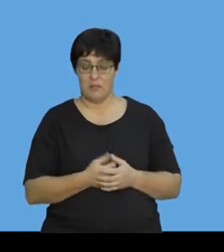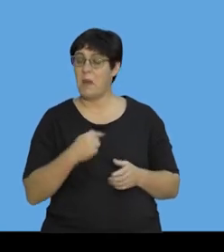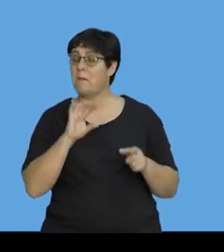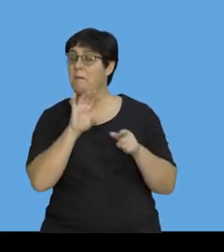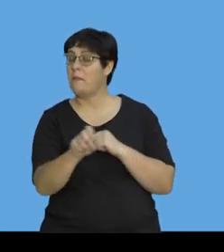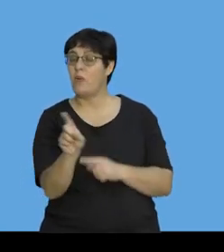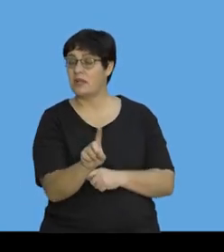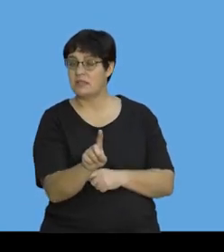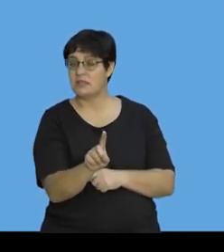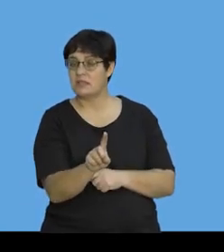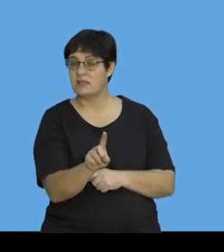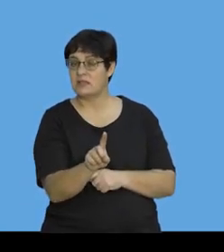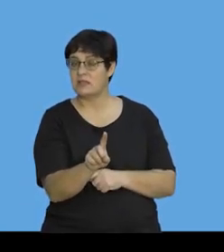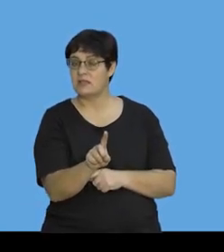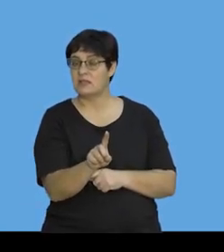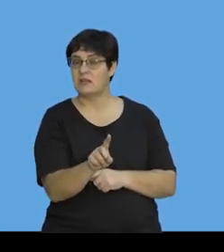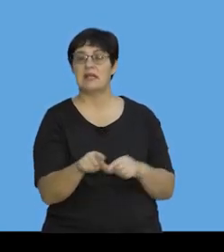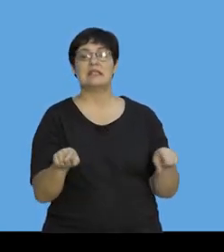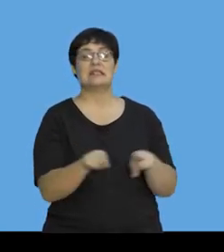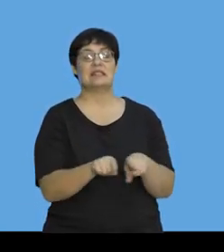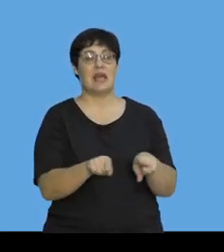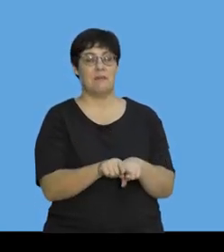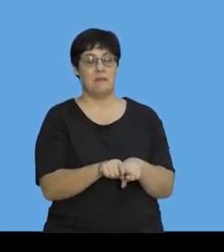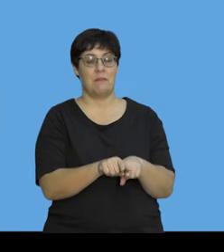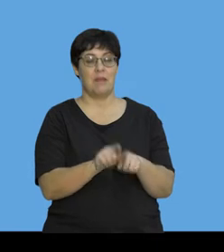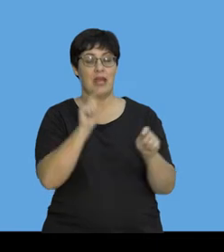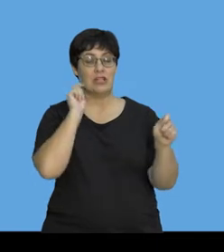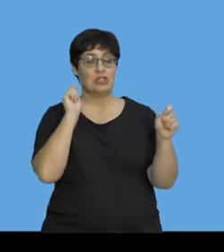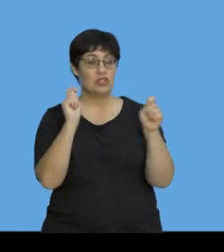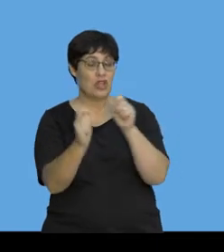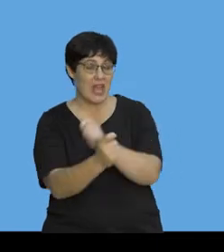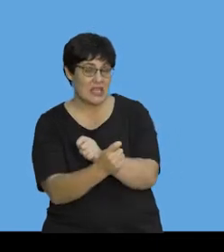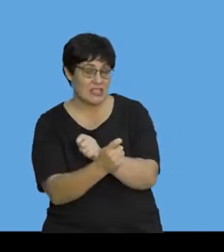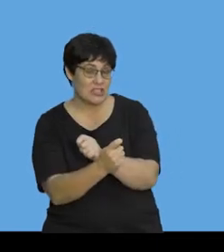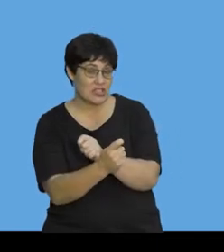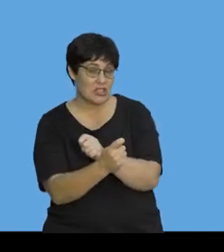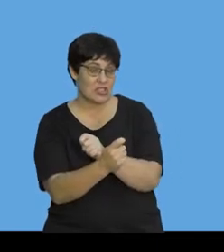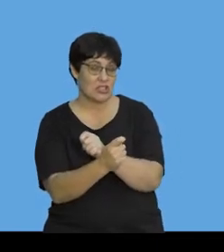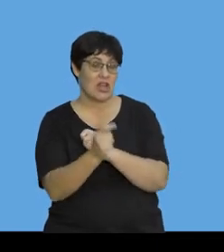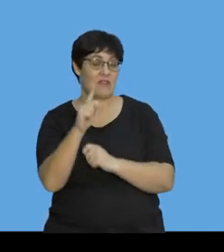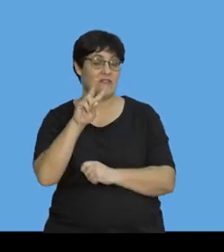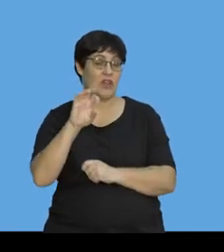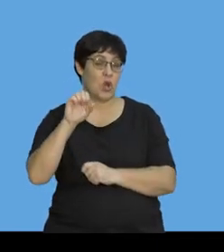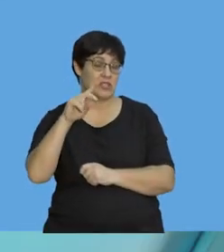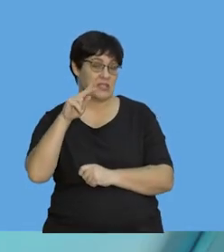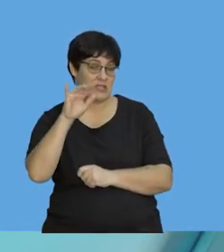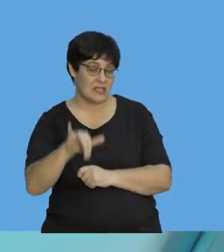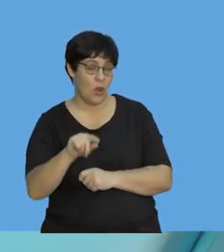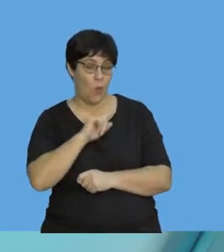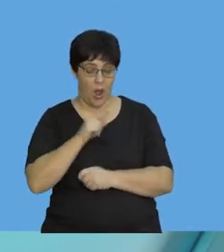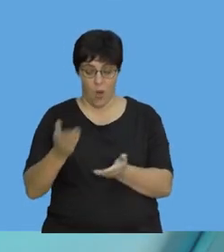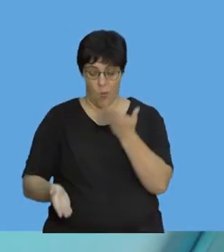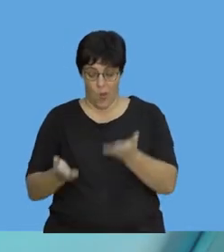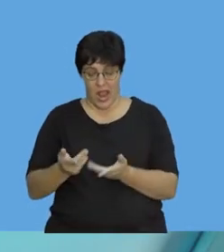find is that the objects don't have the same change in velocity because